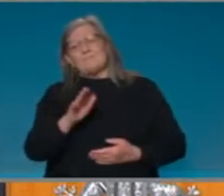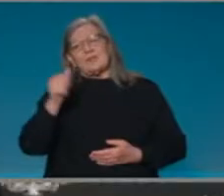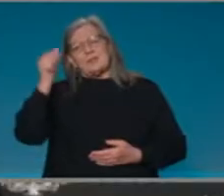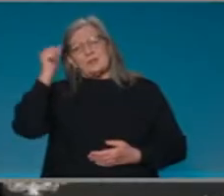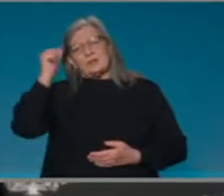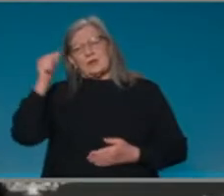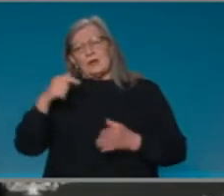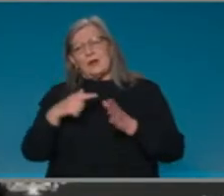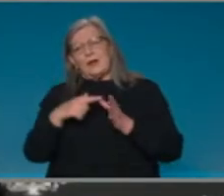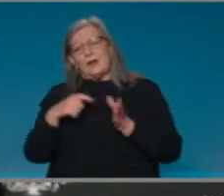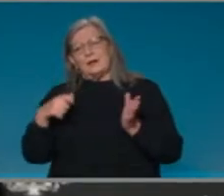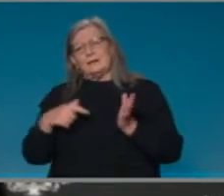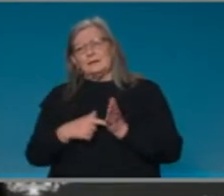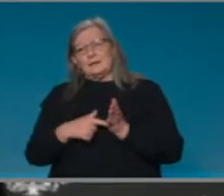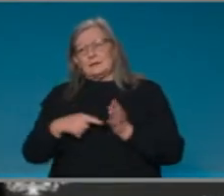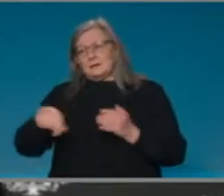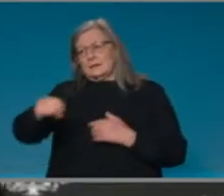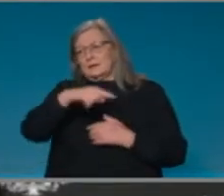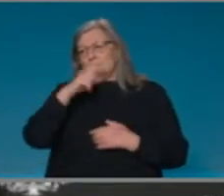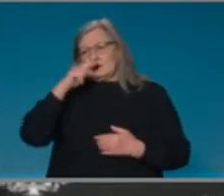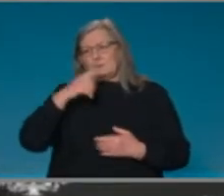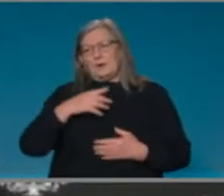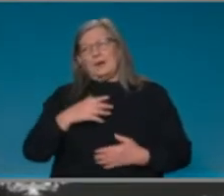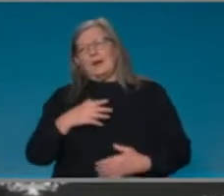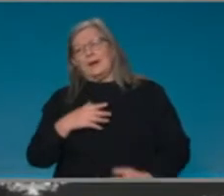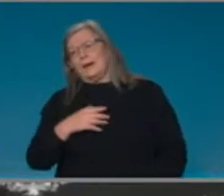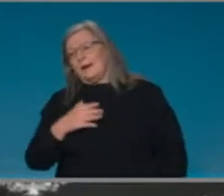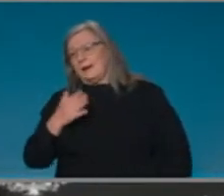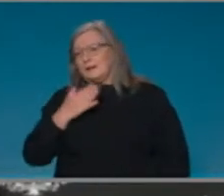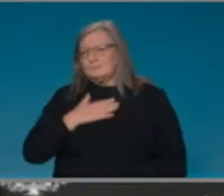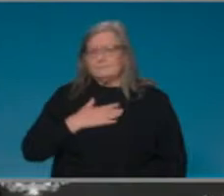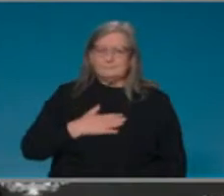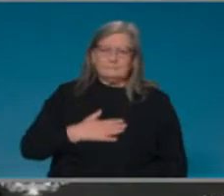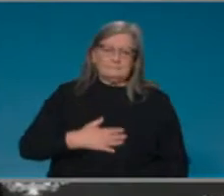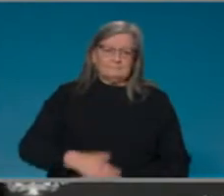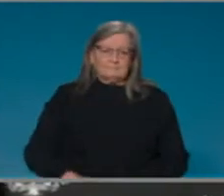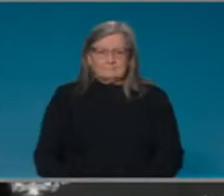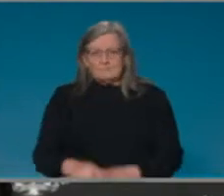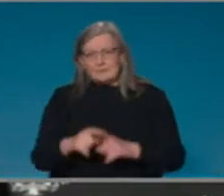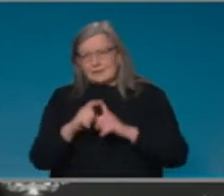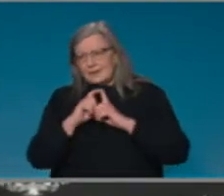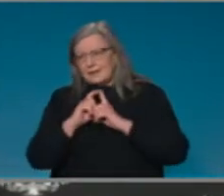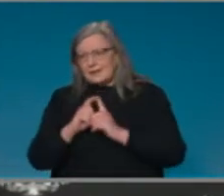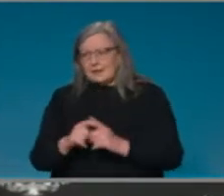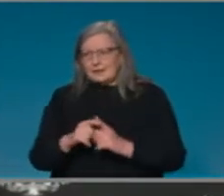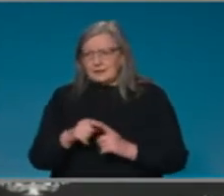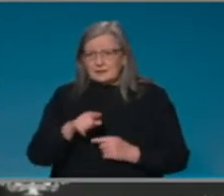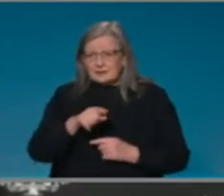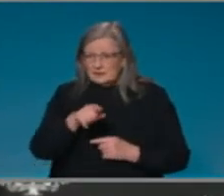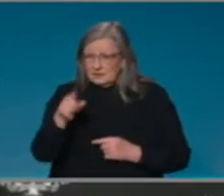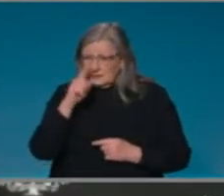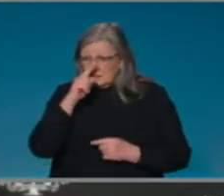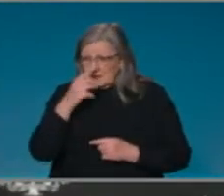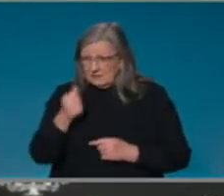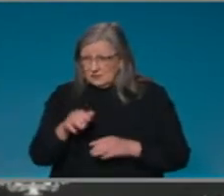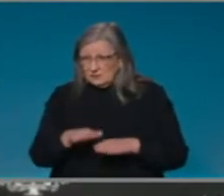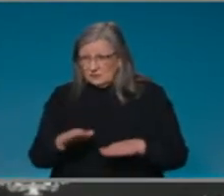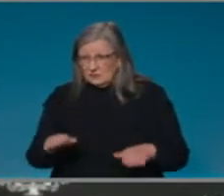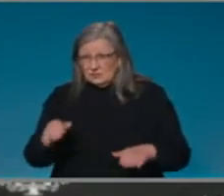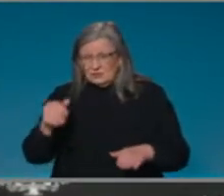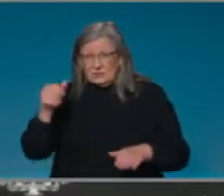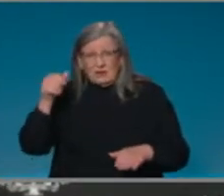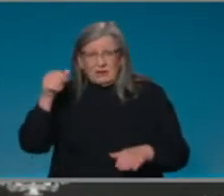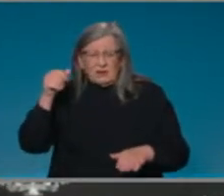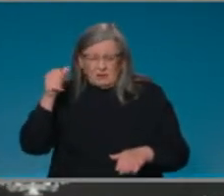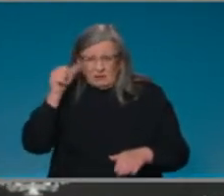lockdowns are and particularly for families with children, but really for everybody. And so